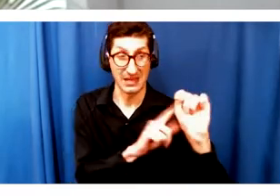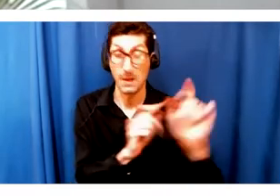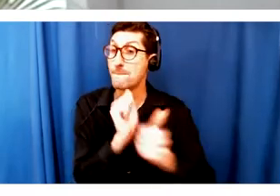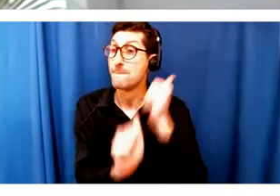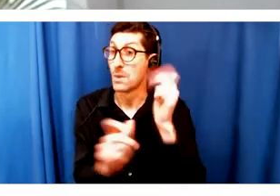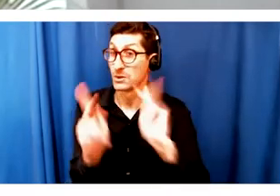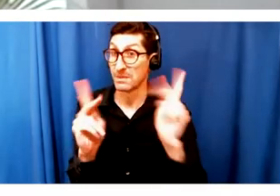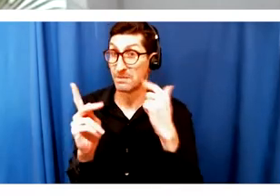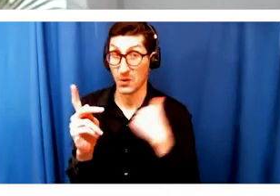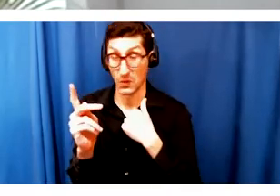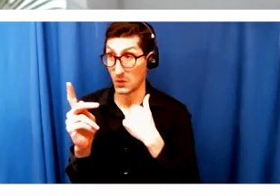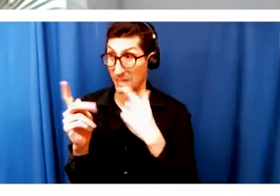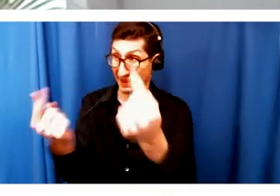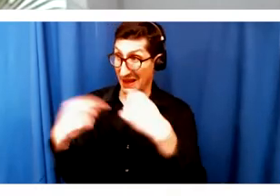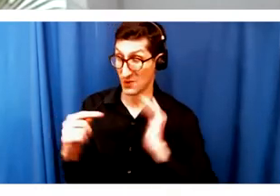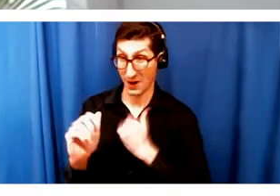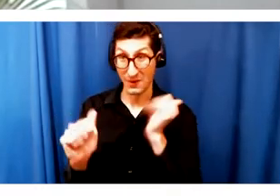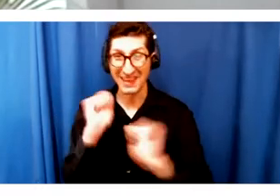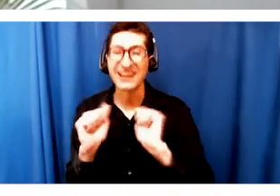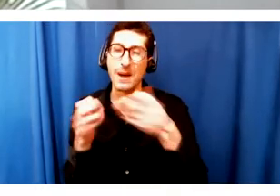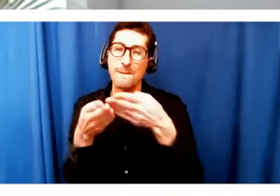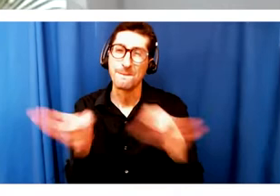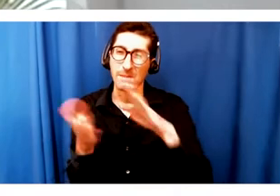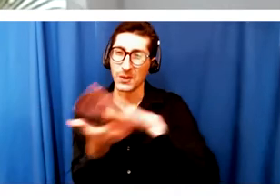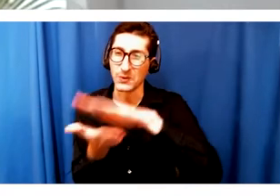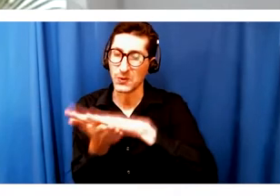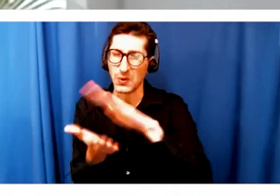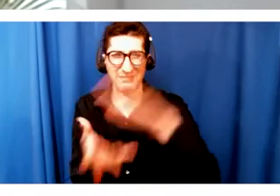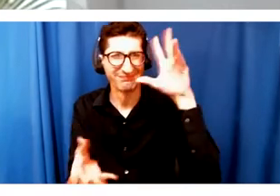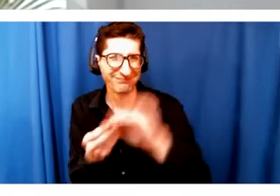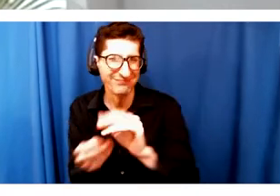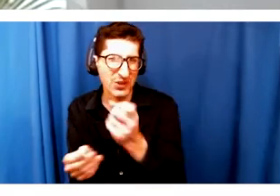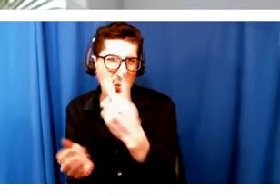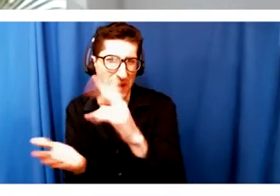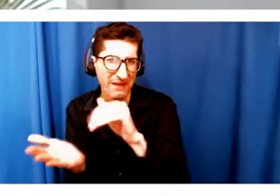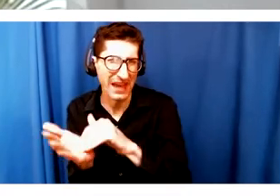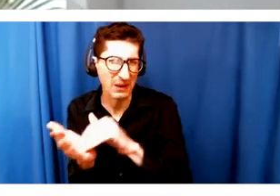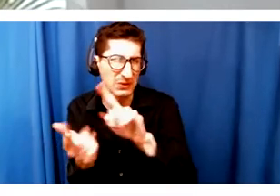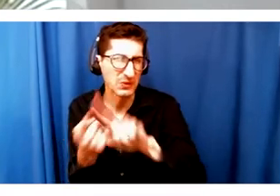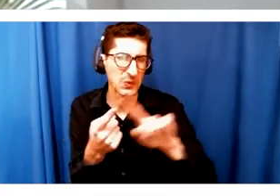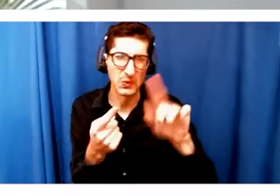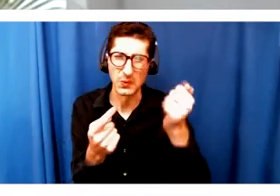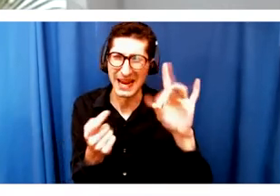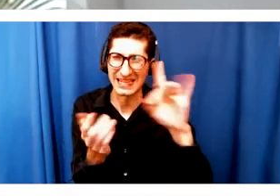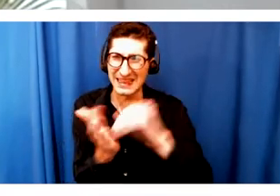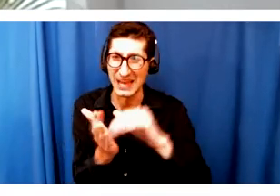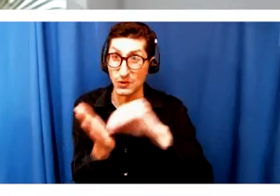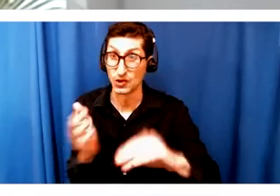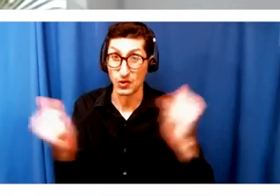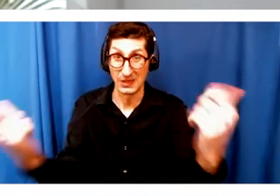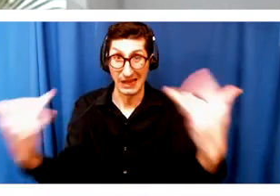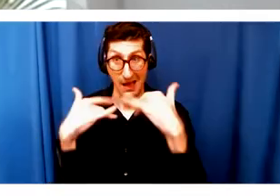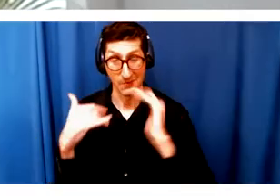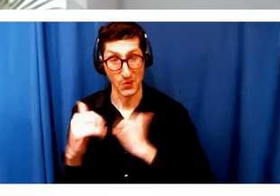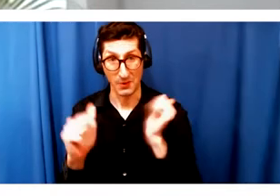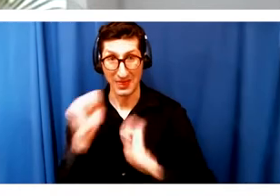public school audiences. We normally see between 12,000 and 18,000 students a year that come to theater programs with us who very often are